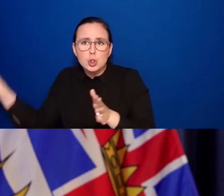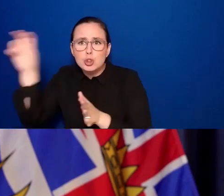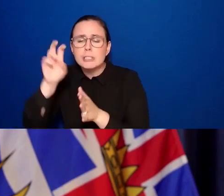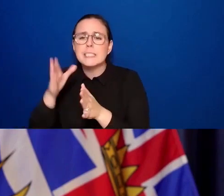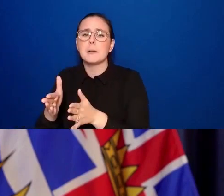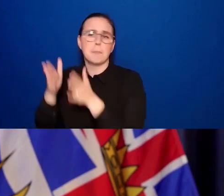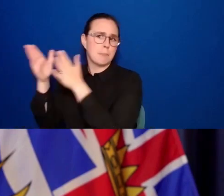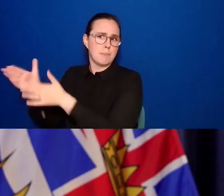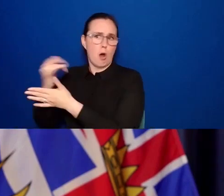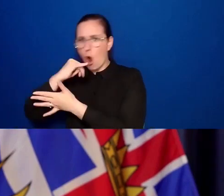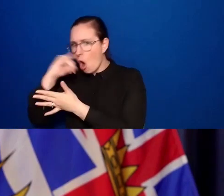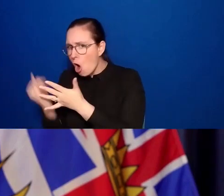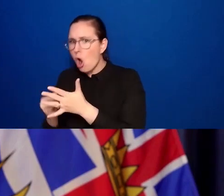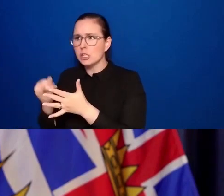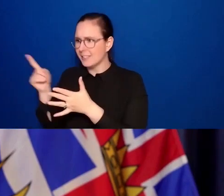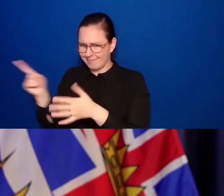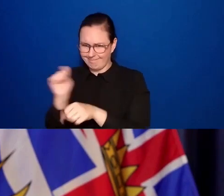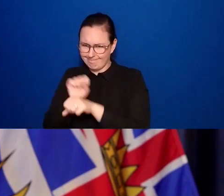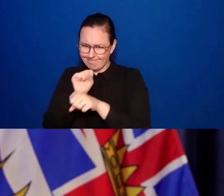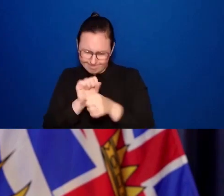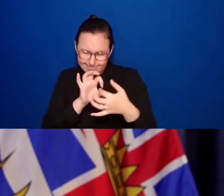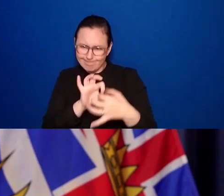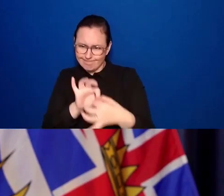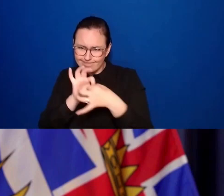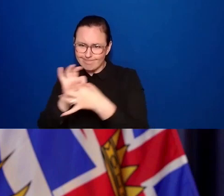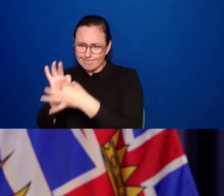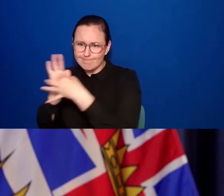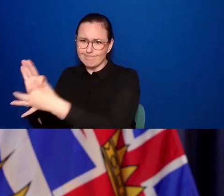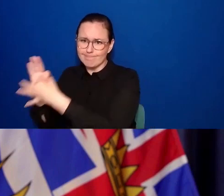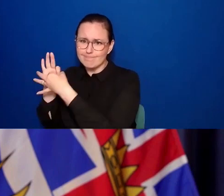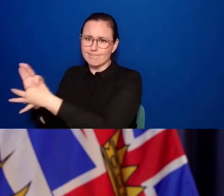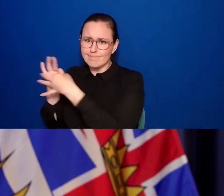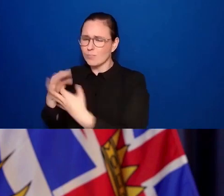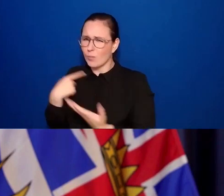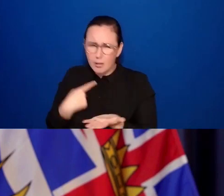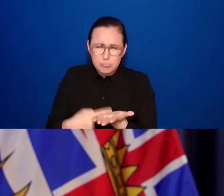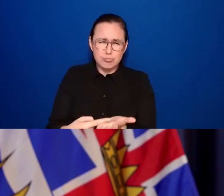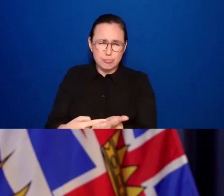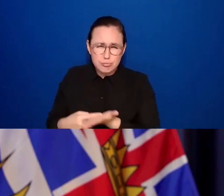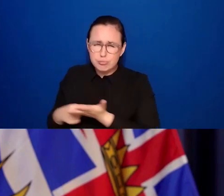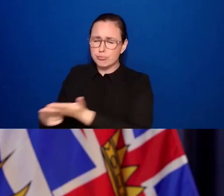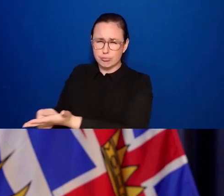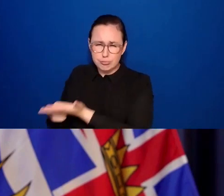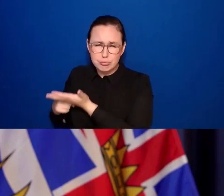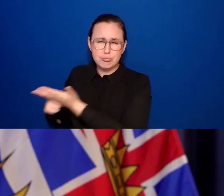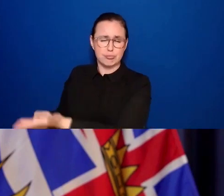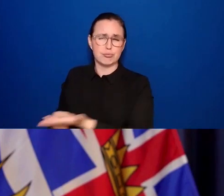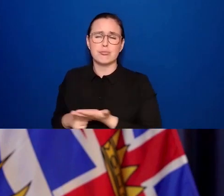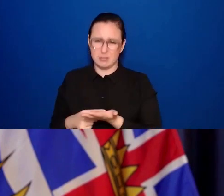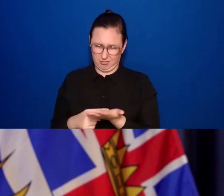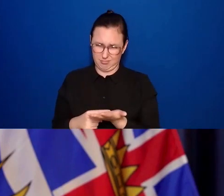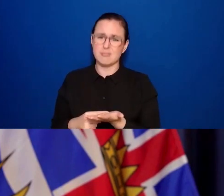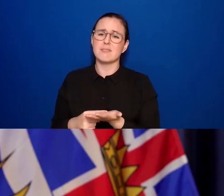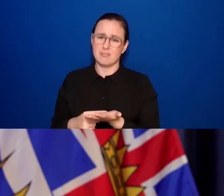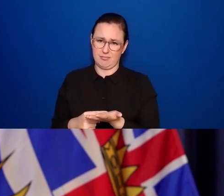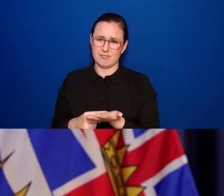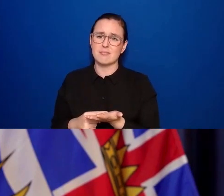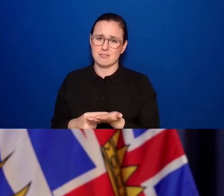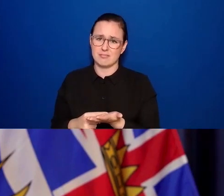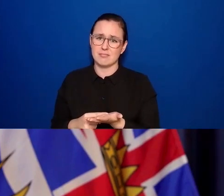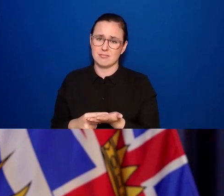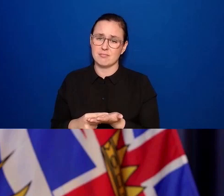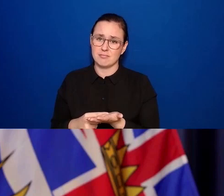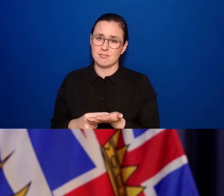We've been talking in an unprecedented way. And it's frustrating, I have to say, for those of us who are all working